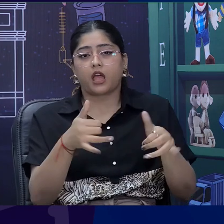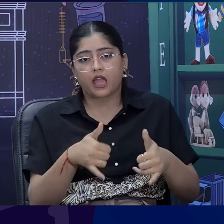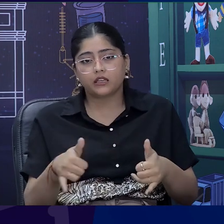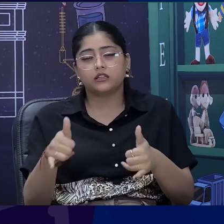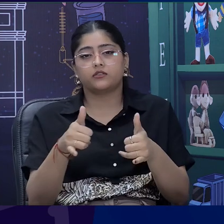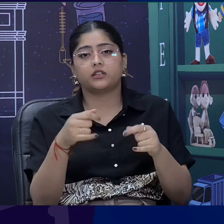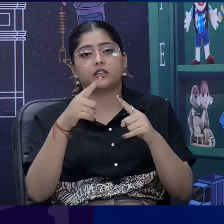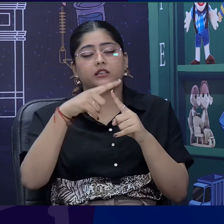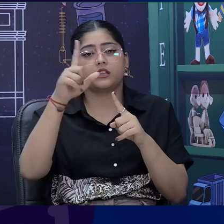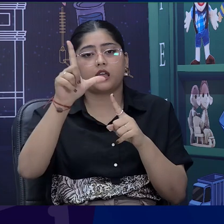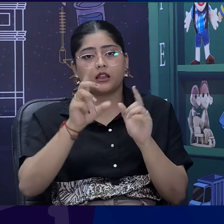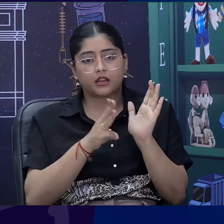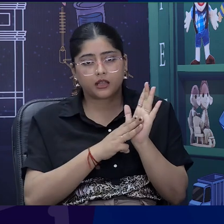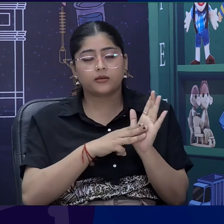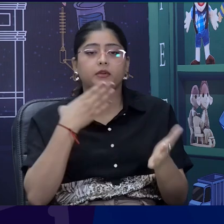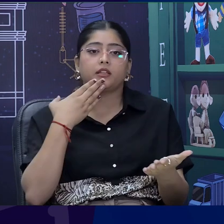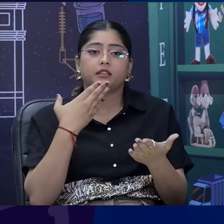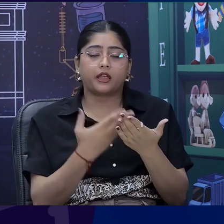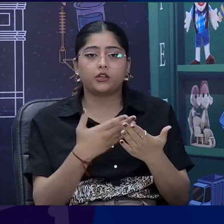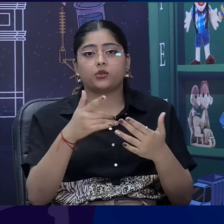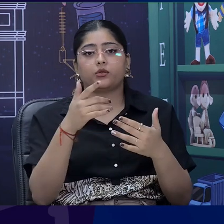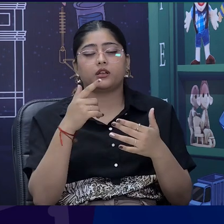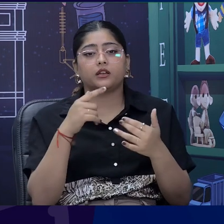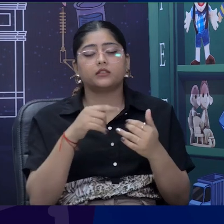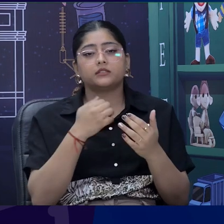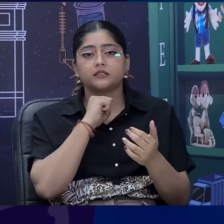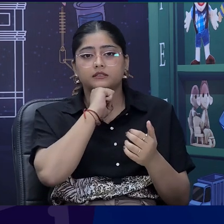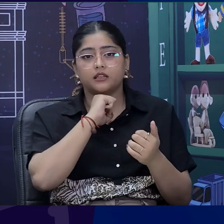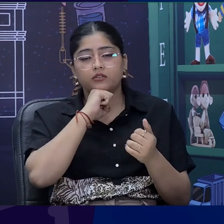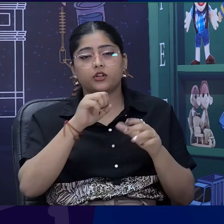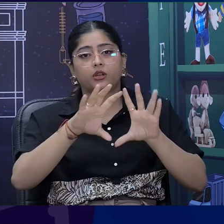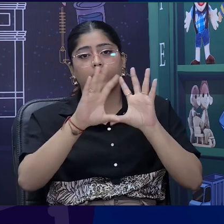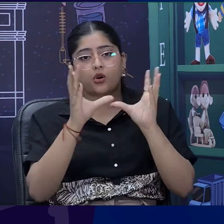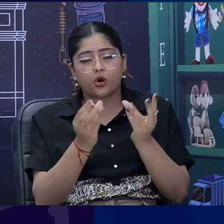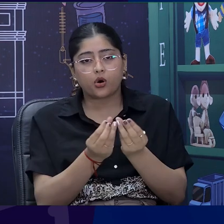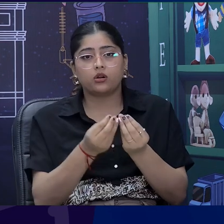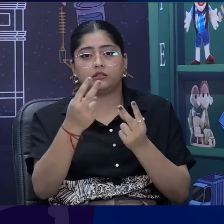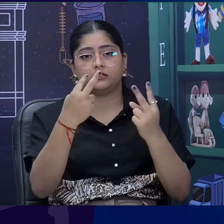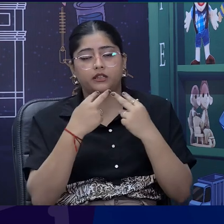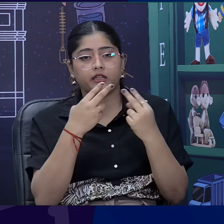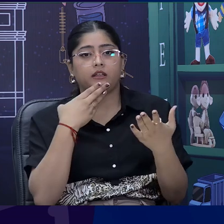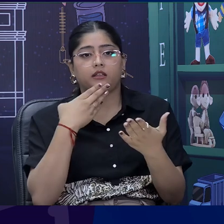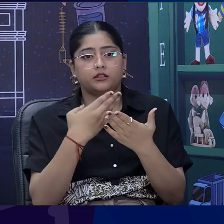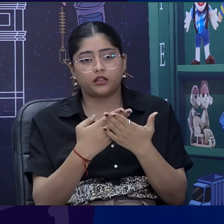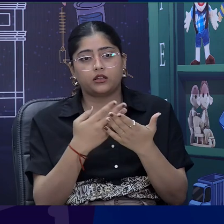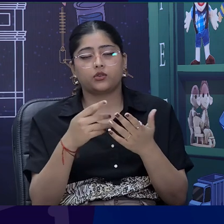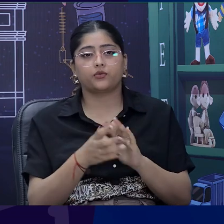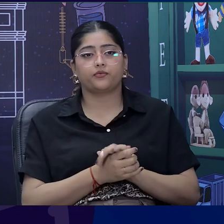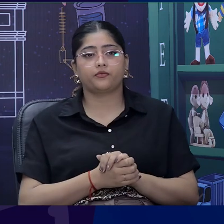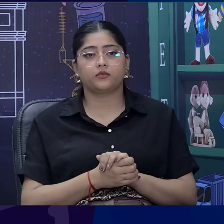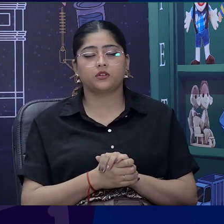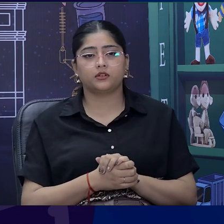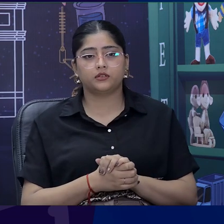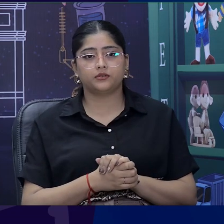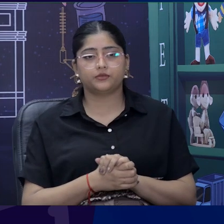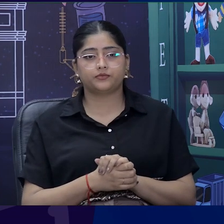and talents. And thank you so very much, Savri. And thank you so very much to all the viewers and learners who are with us throughout this session.